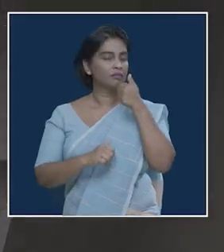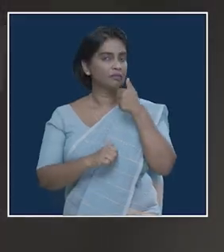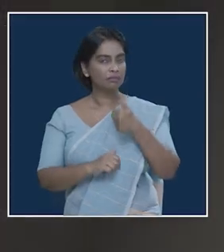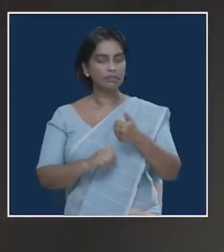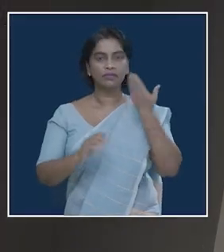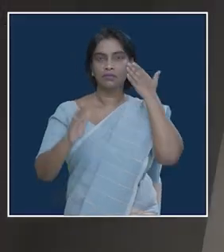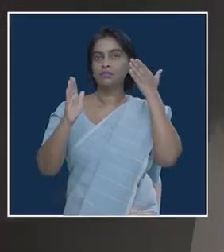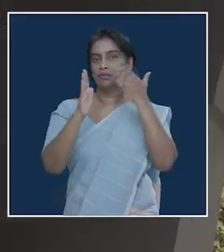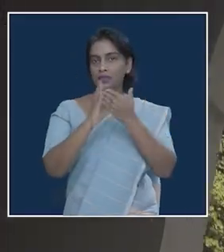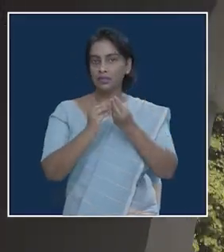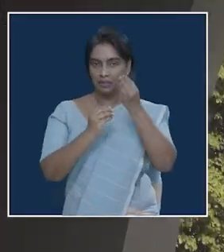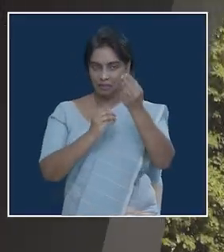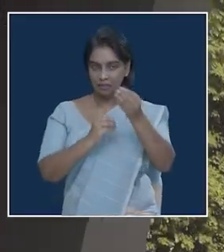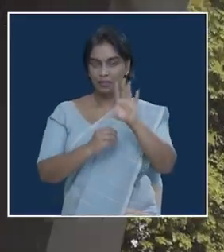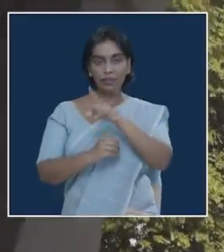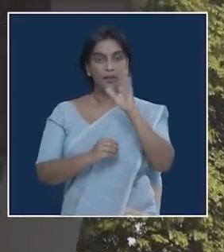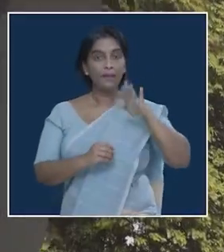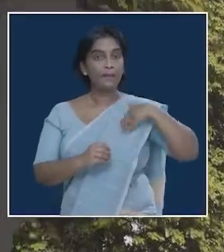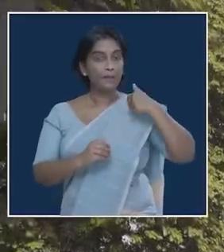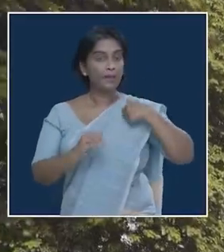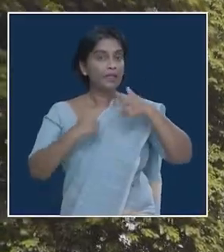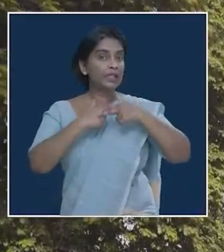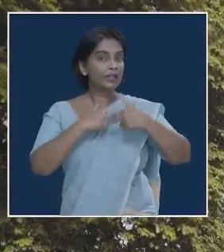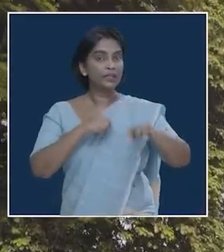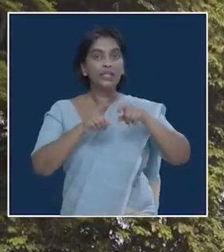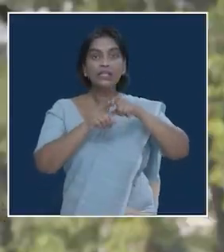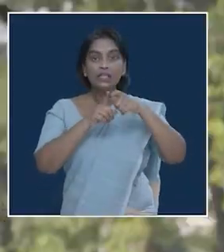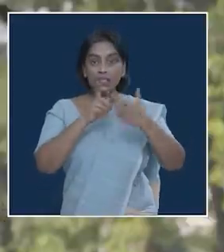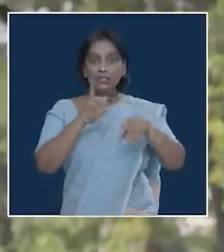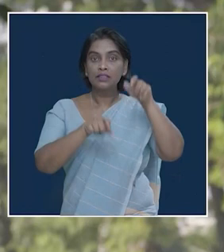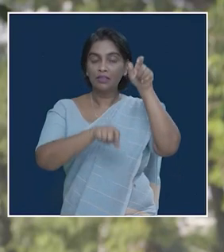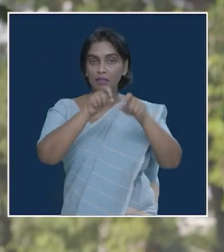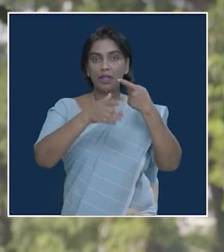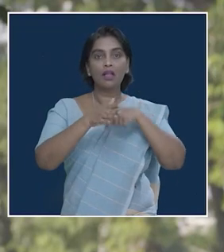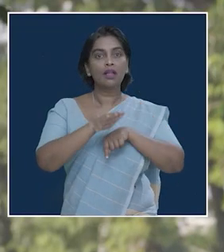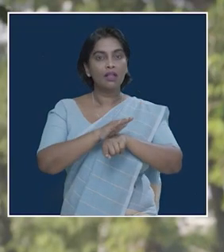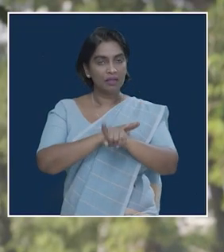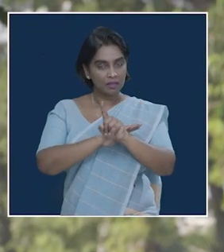and we a special responsibility for We are in as well as the the